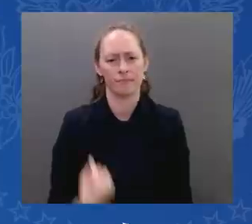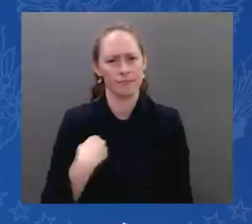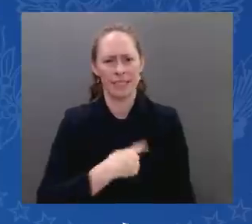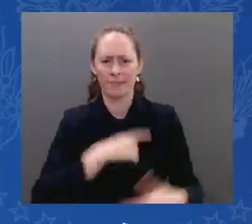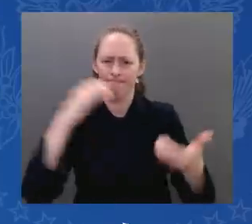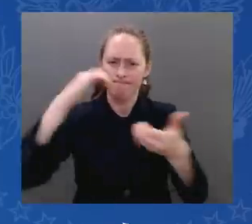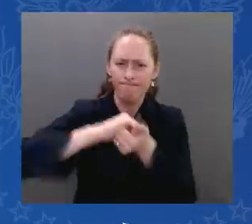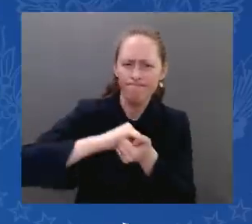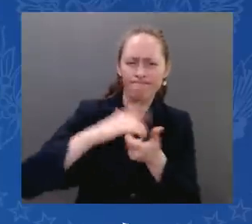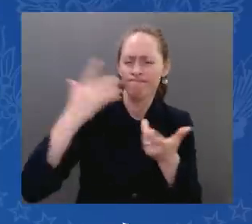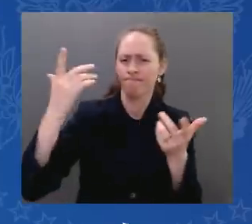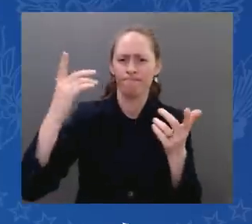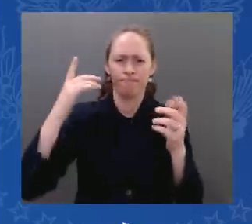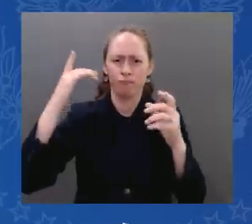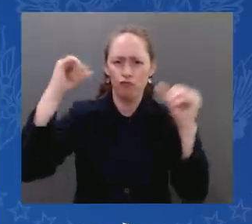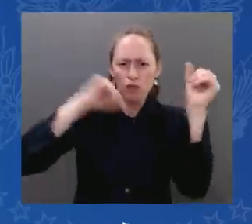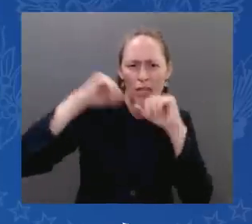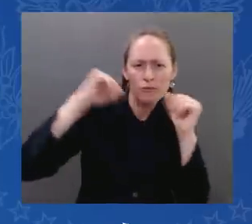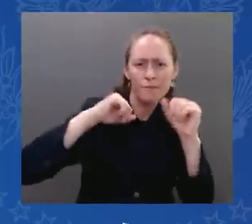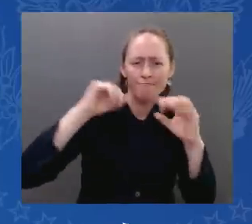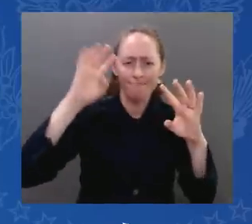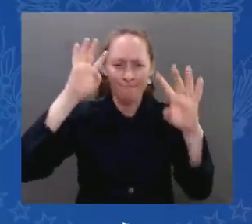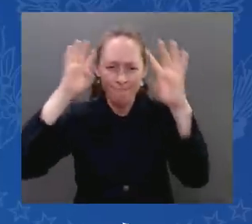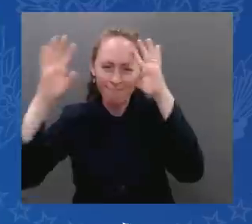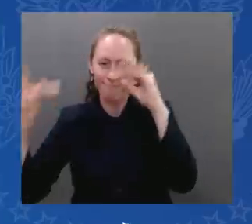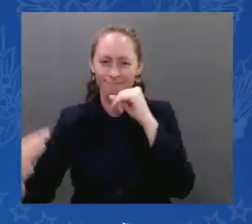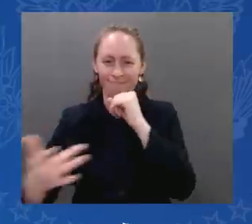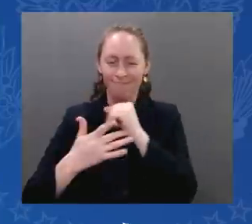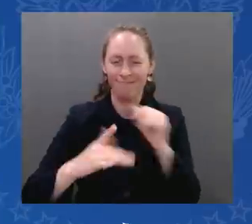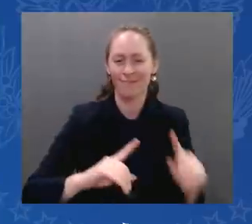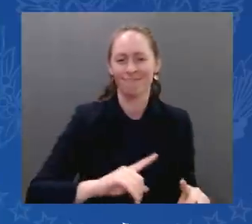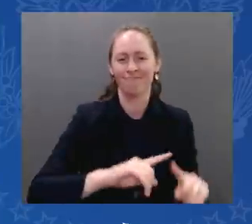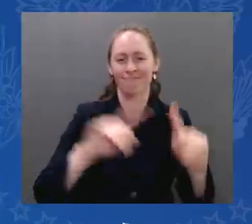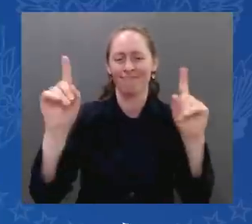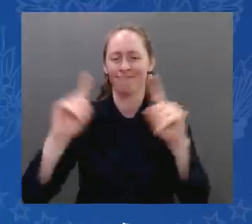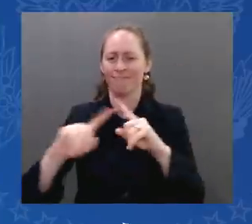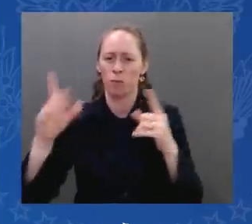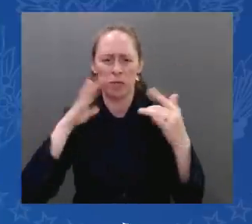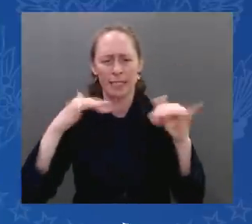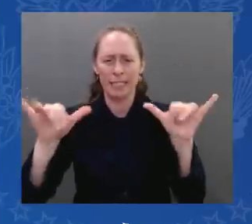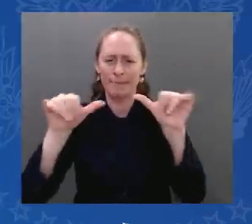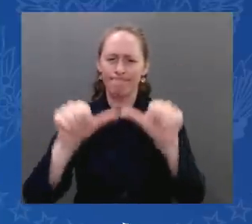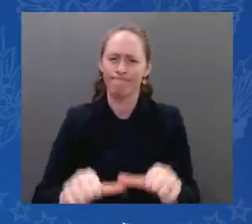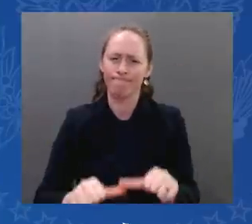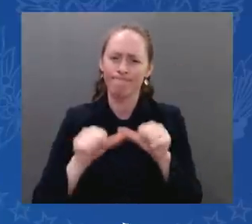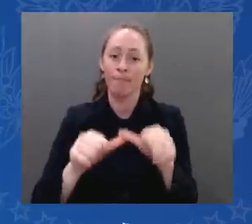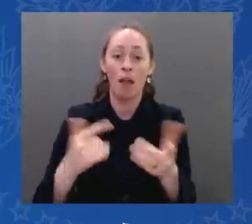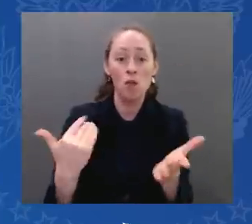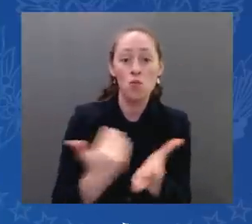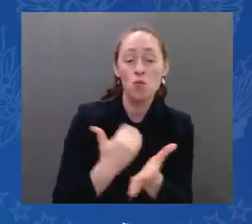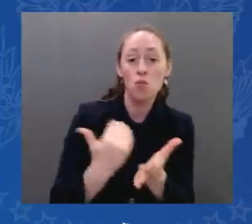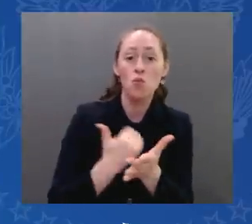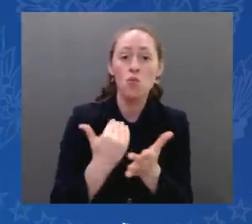weapon systems that can defend Israeli lives as well as lives of American service members.